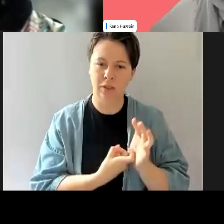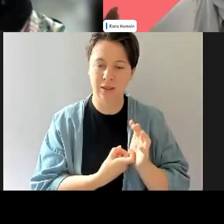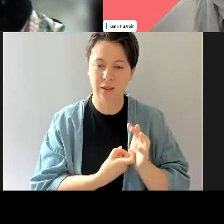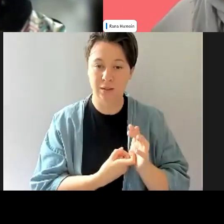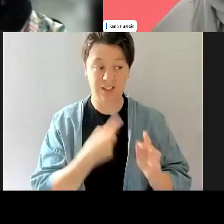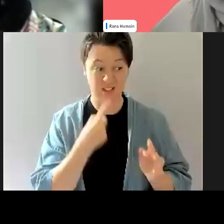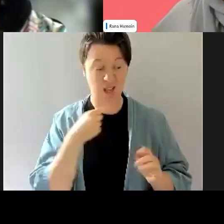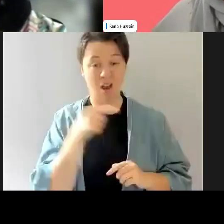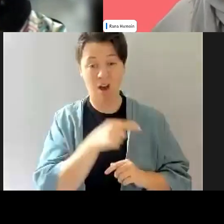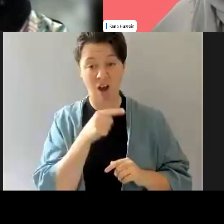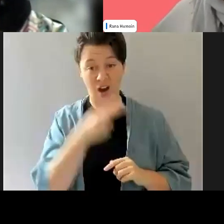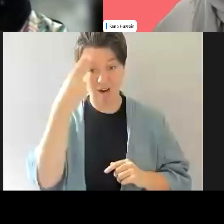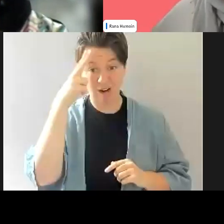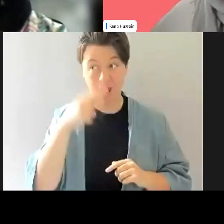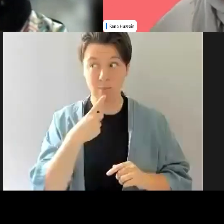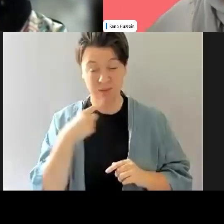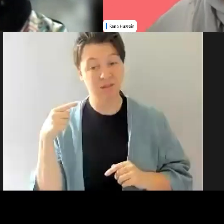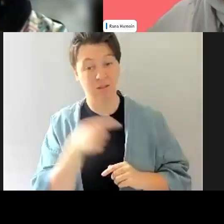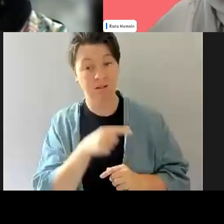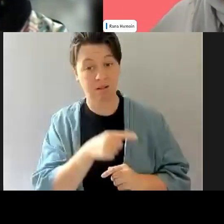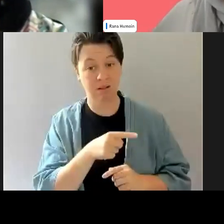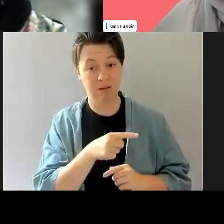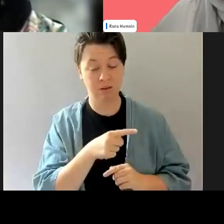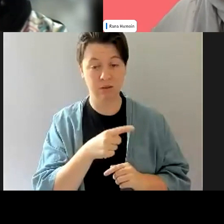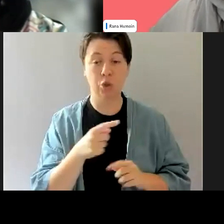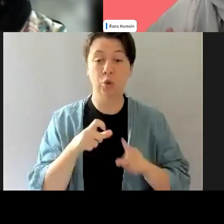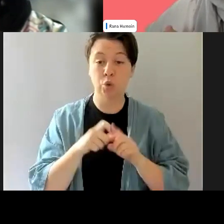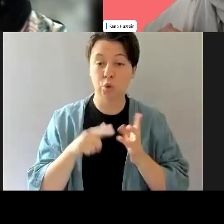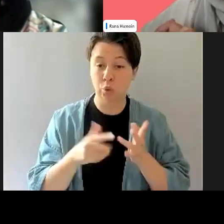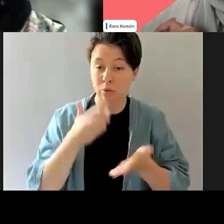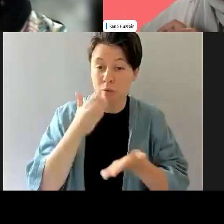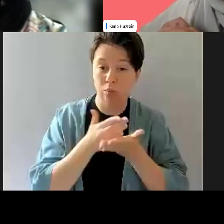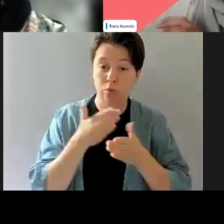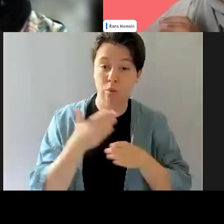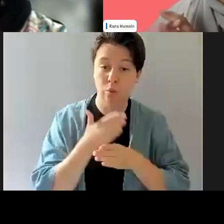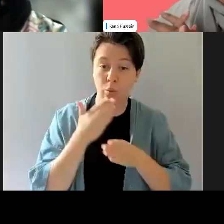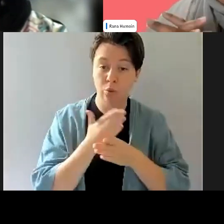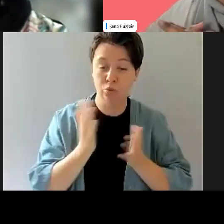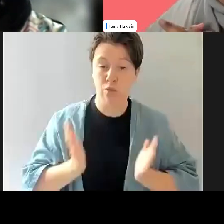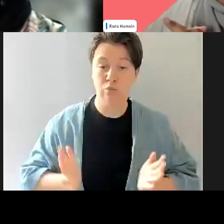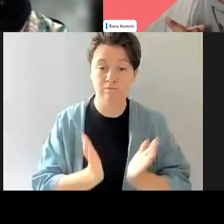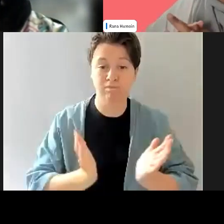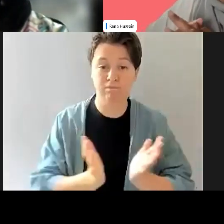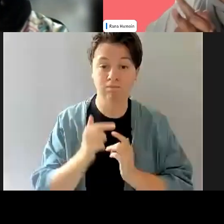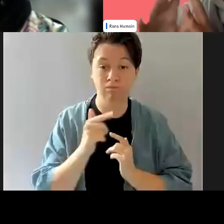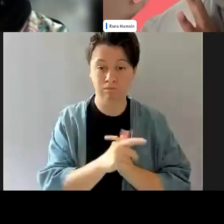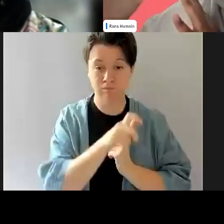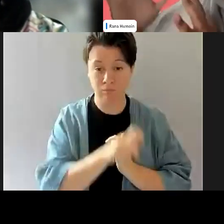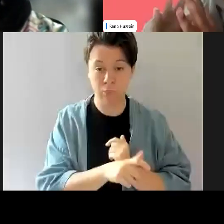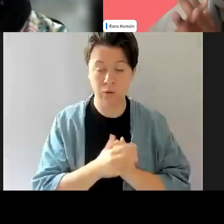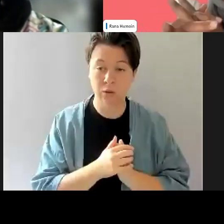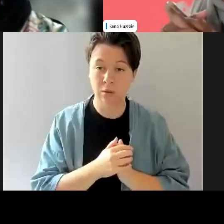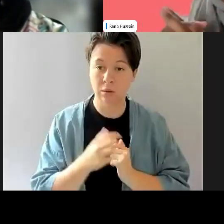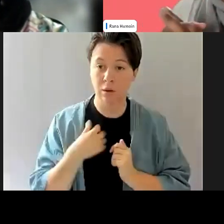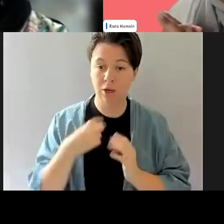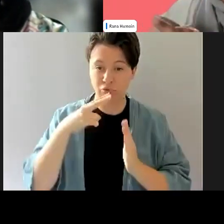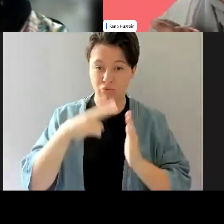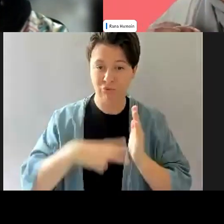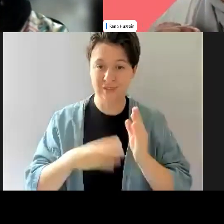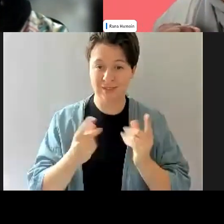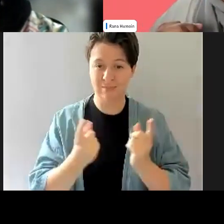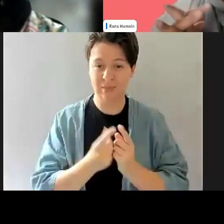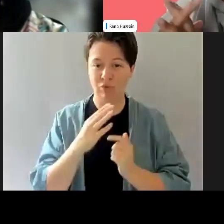you know, doing that work of helping them move through. Um, I was reading before something from Gallup, um,